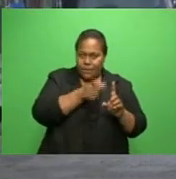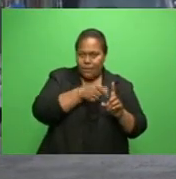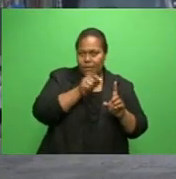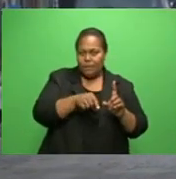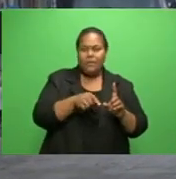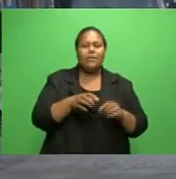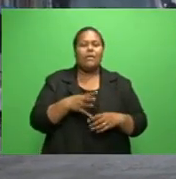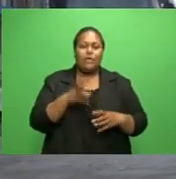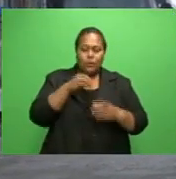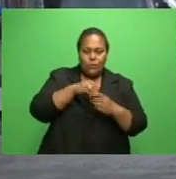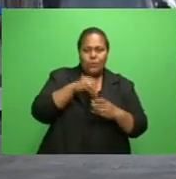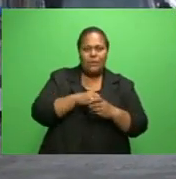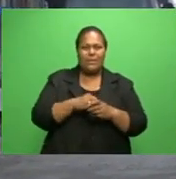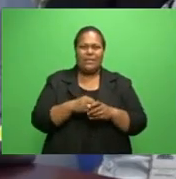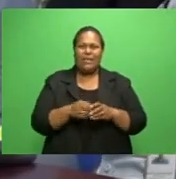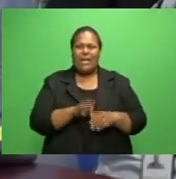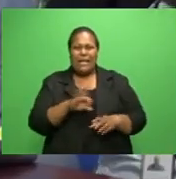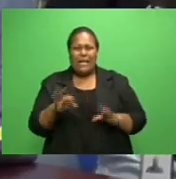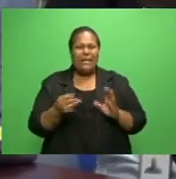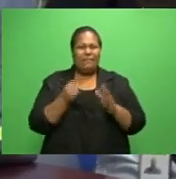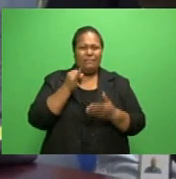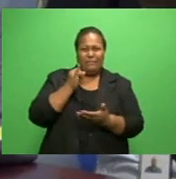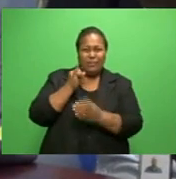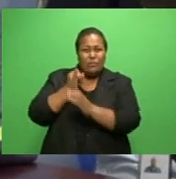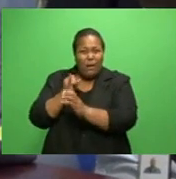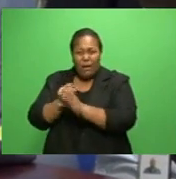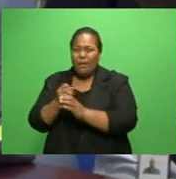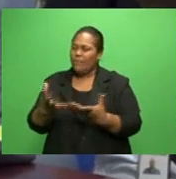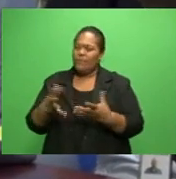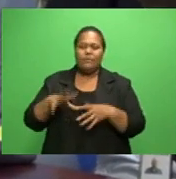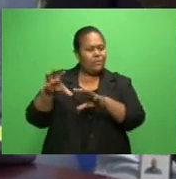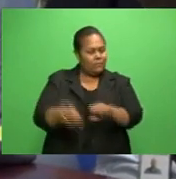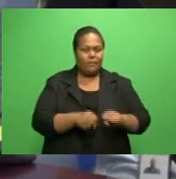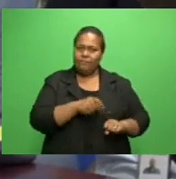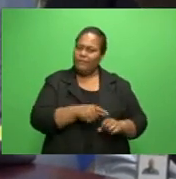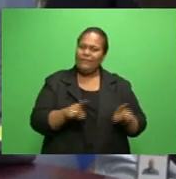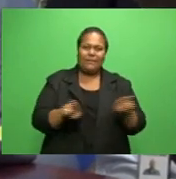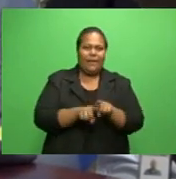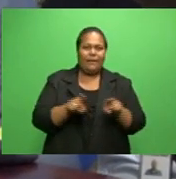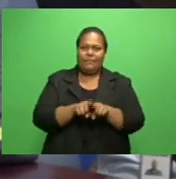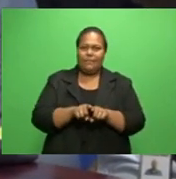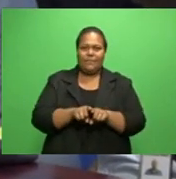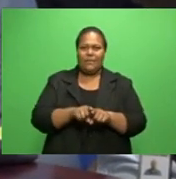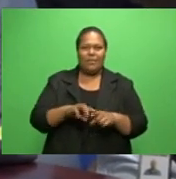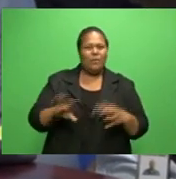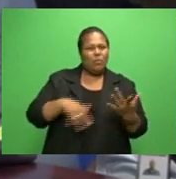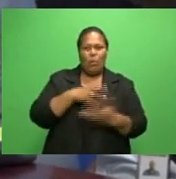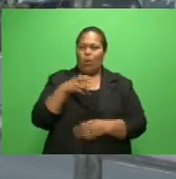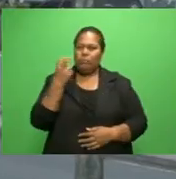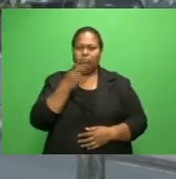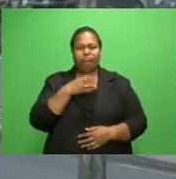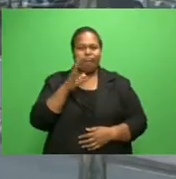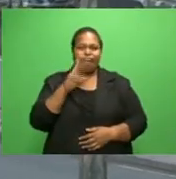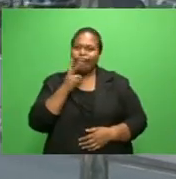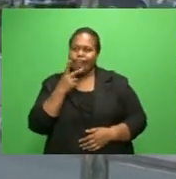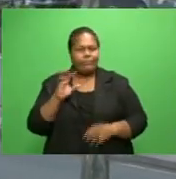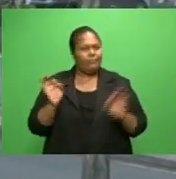and all those, so if you're on the other side of the fence, you'll be taken to task. So we don't mean some awards here. We mean business here.